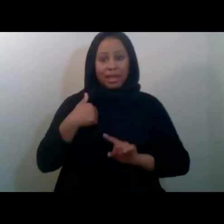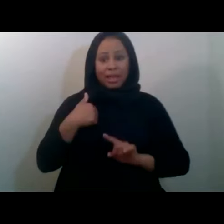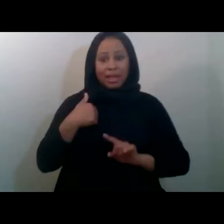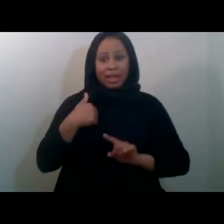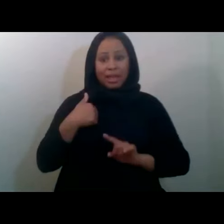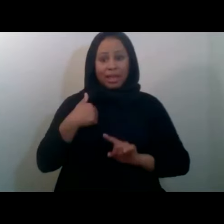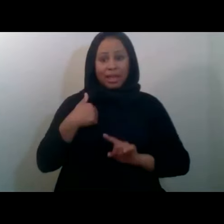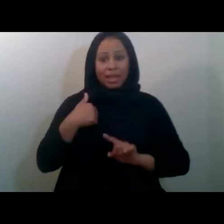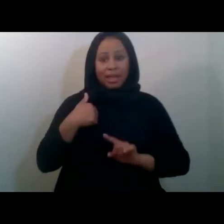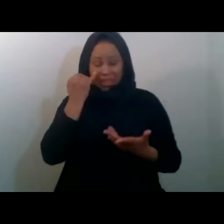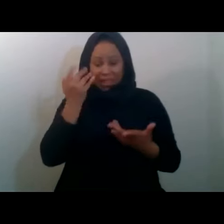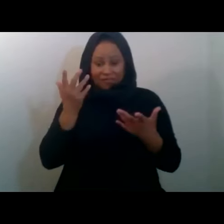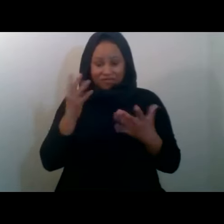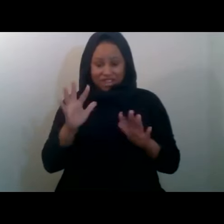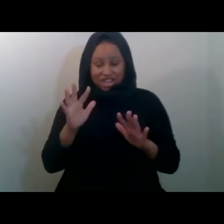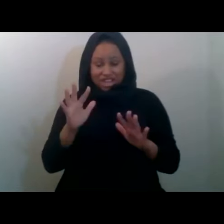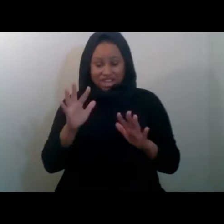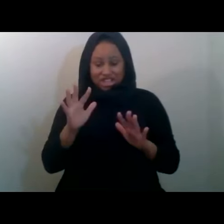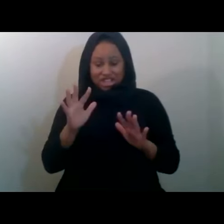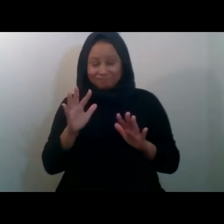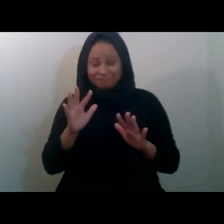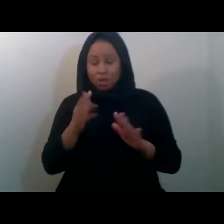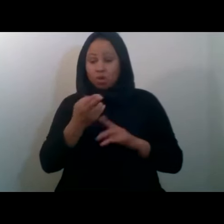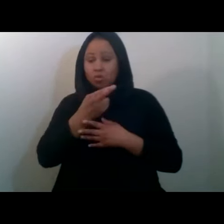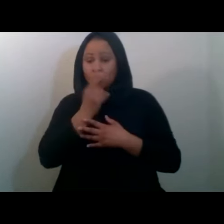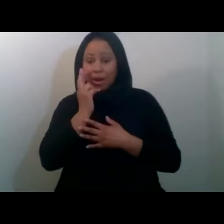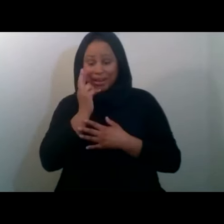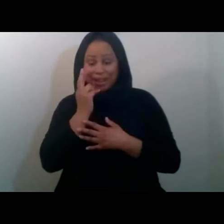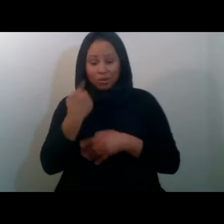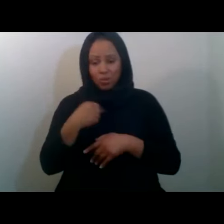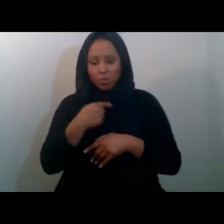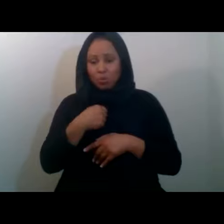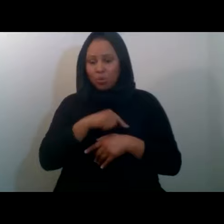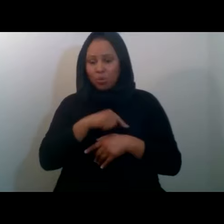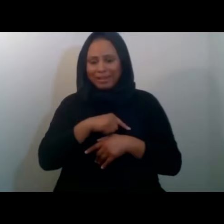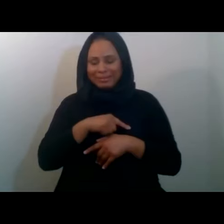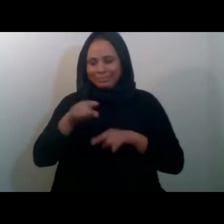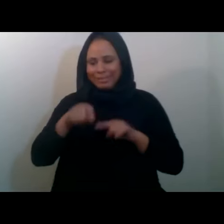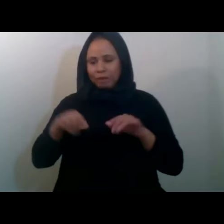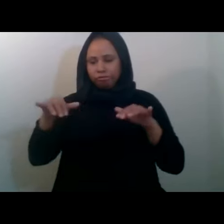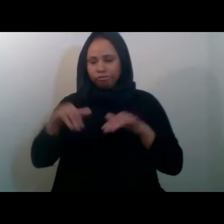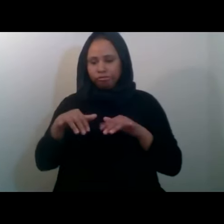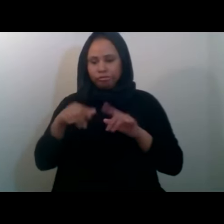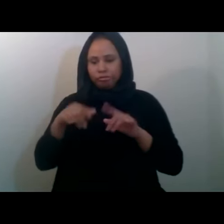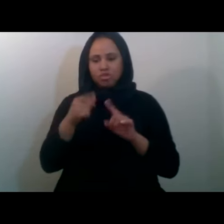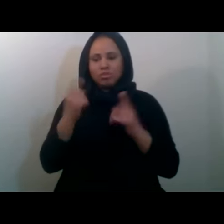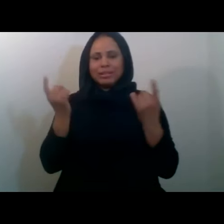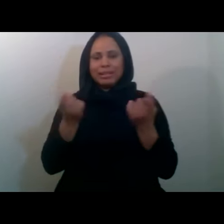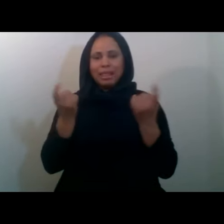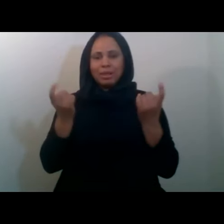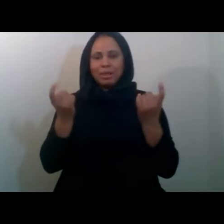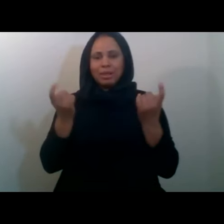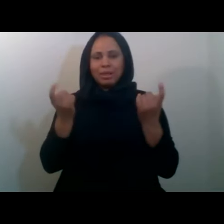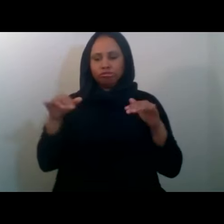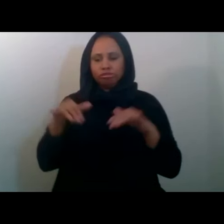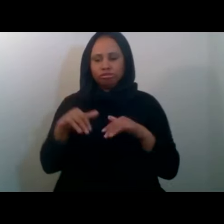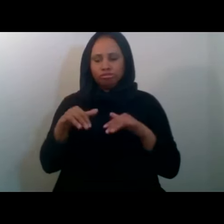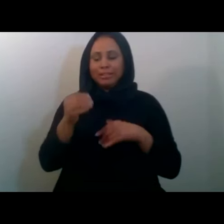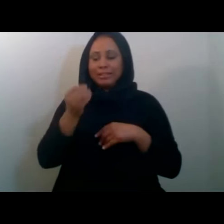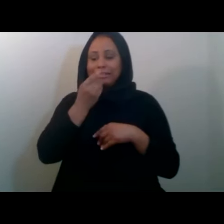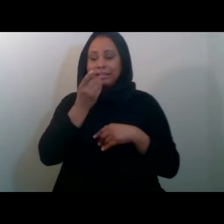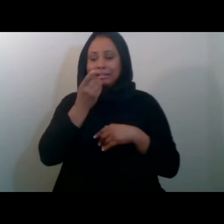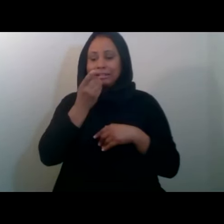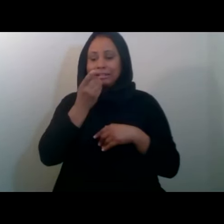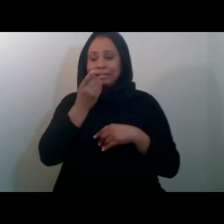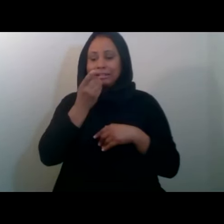now, today, we are feeding families every single night. So, our community has rallied behind us at